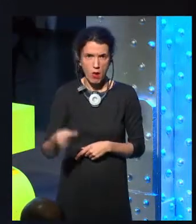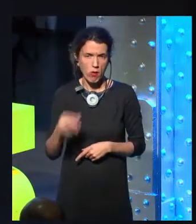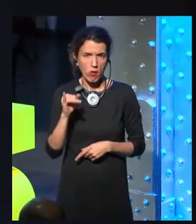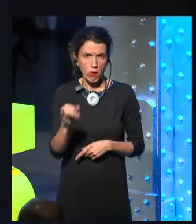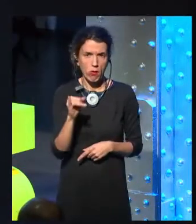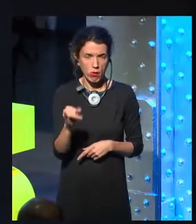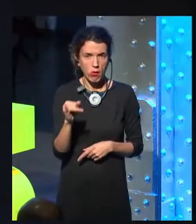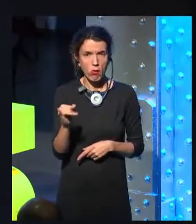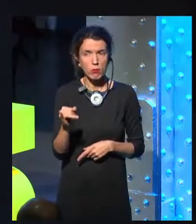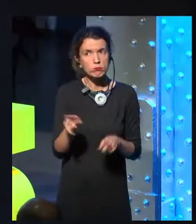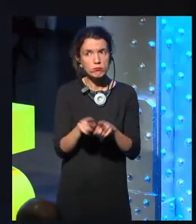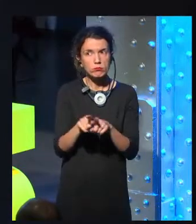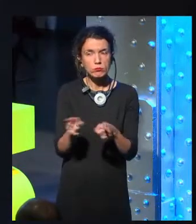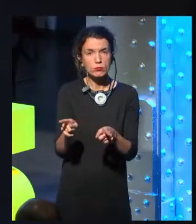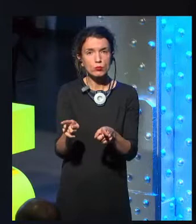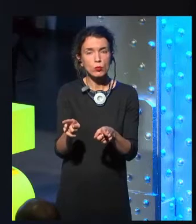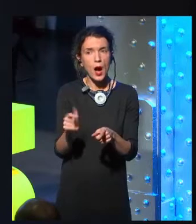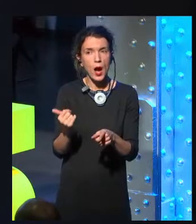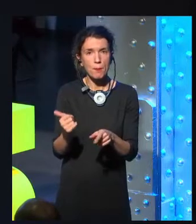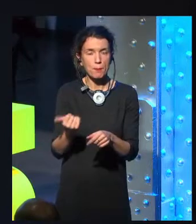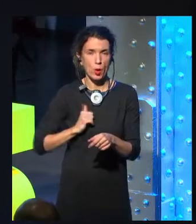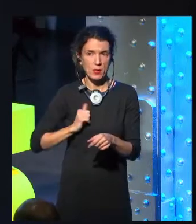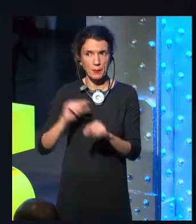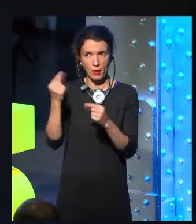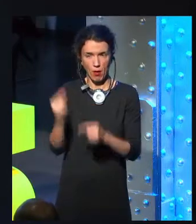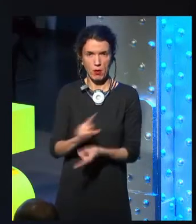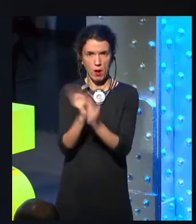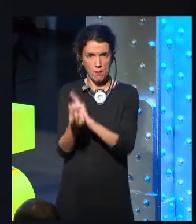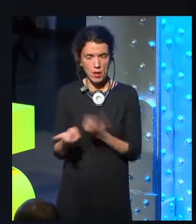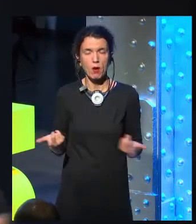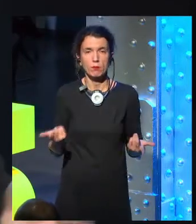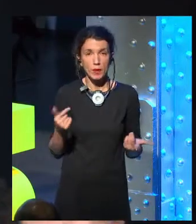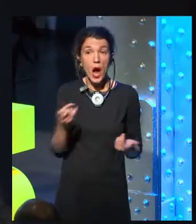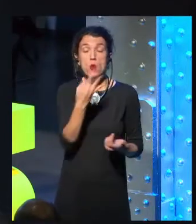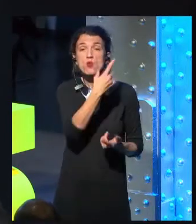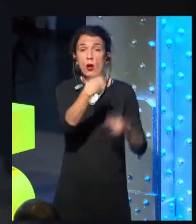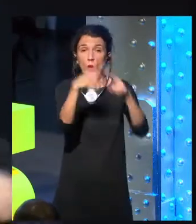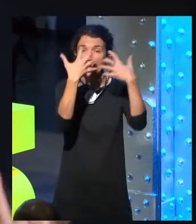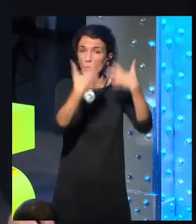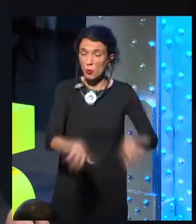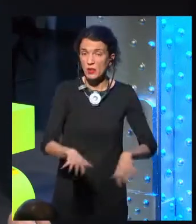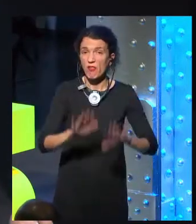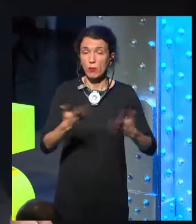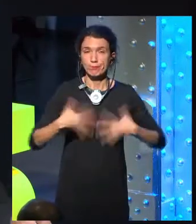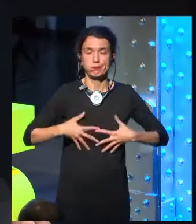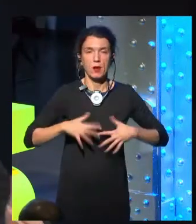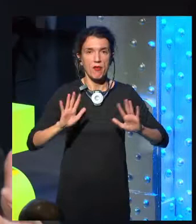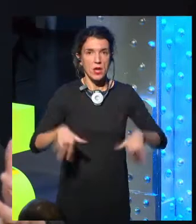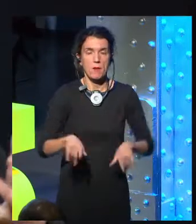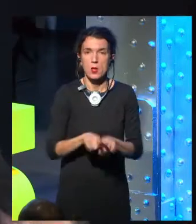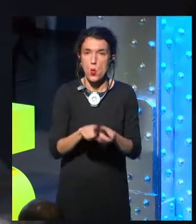we'll forget why we automated in the first place. We're having this with factories. The original generation that we automated,